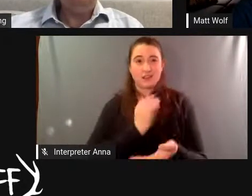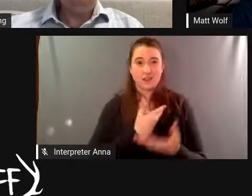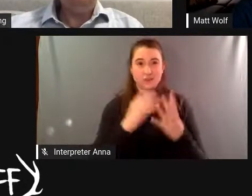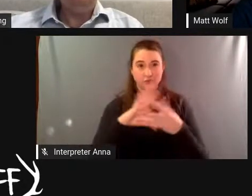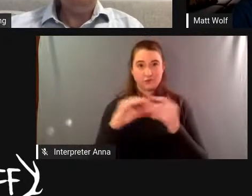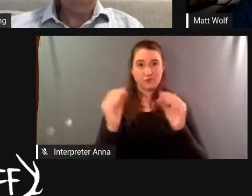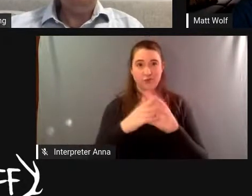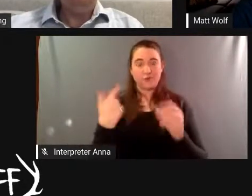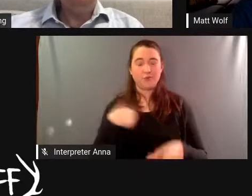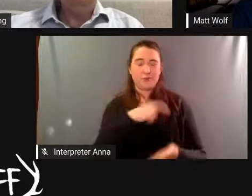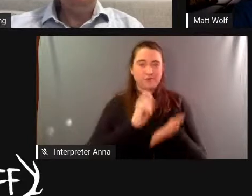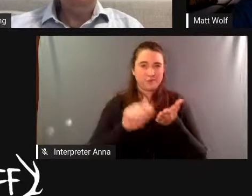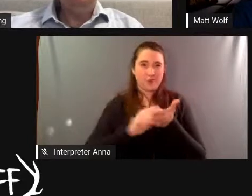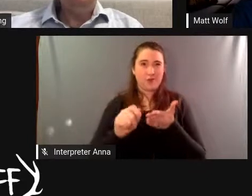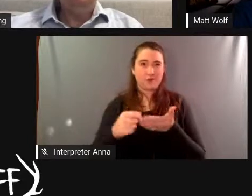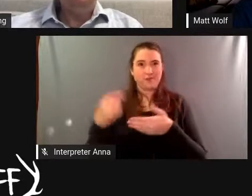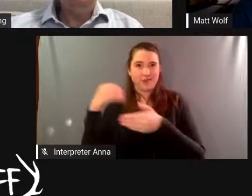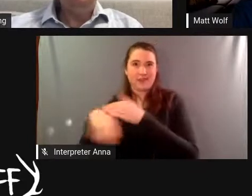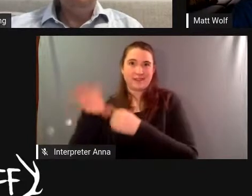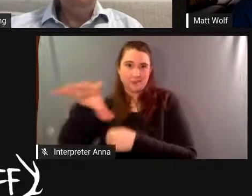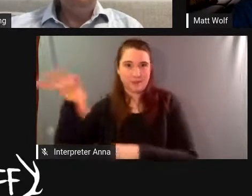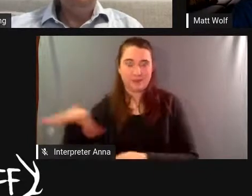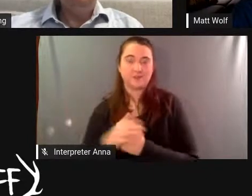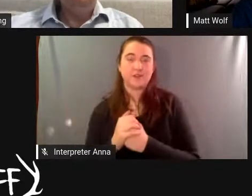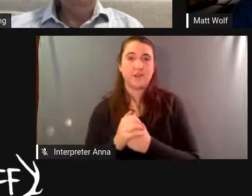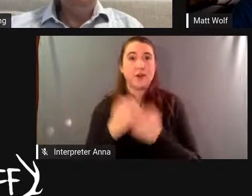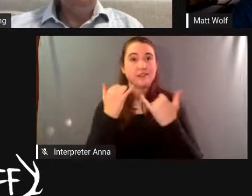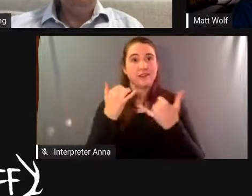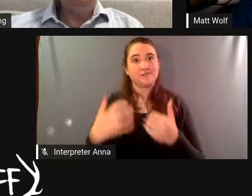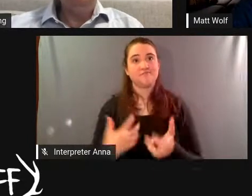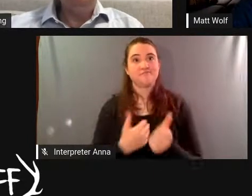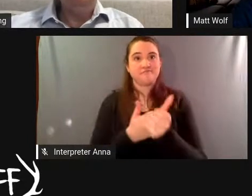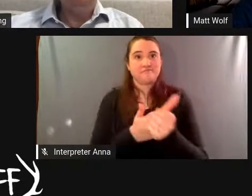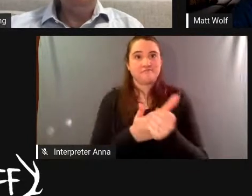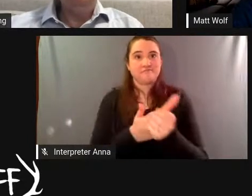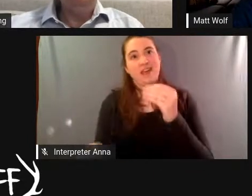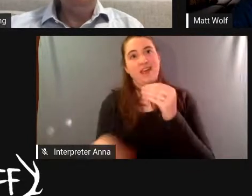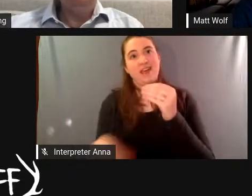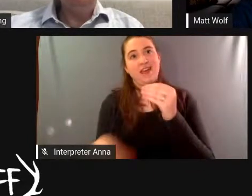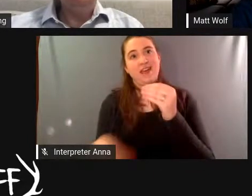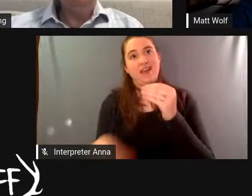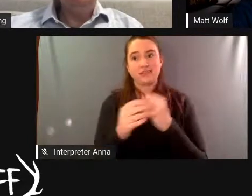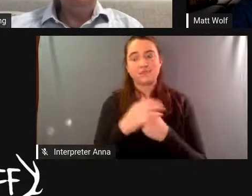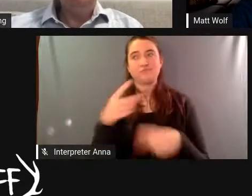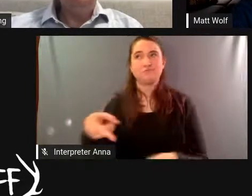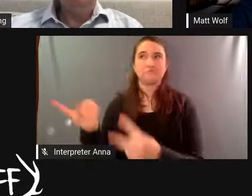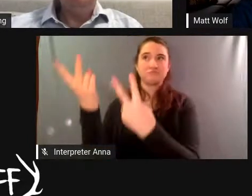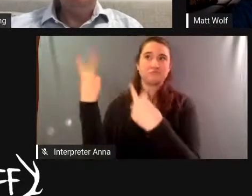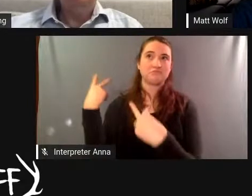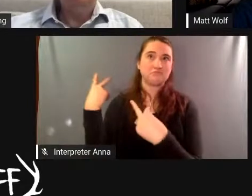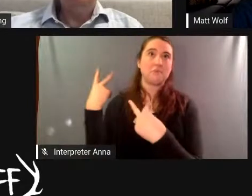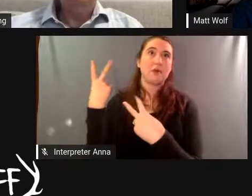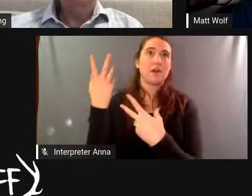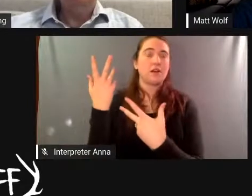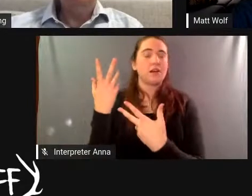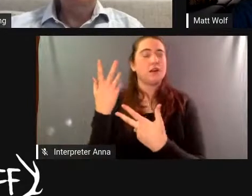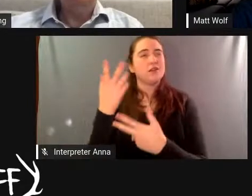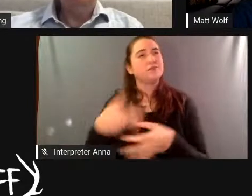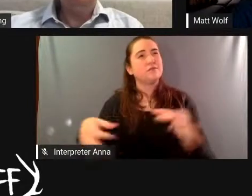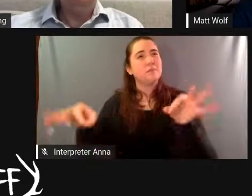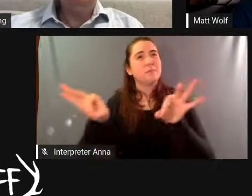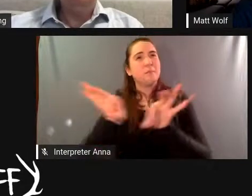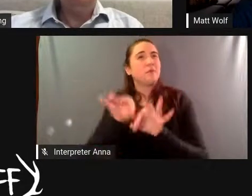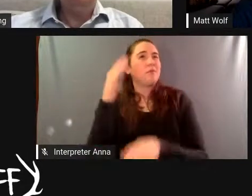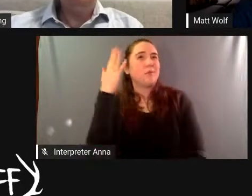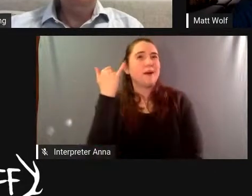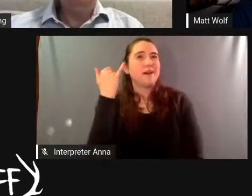inside and now we've updated it uh you know with a really prescient look back on why was it important why